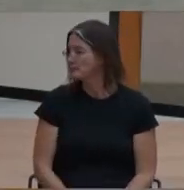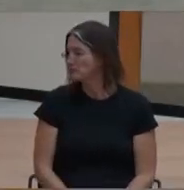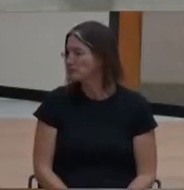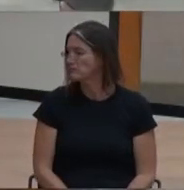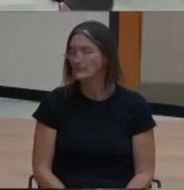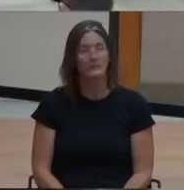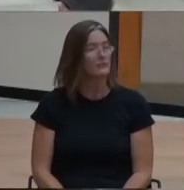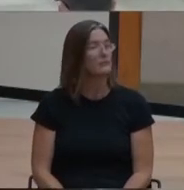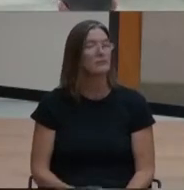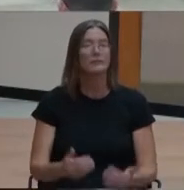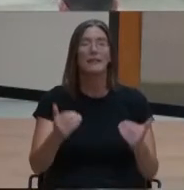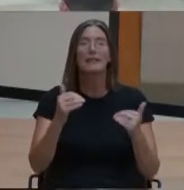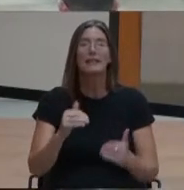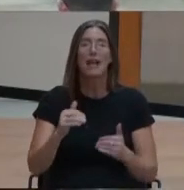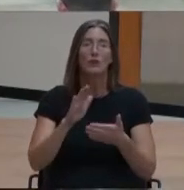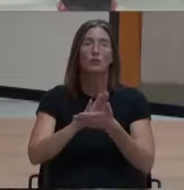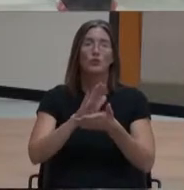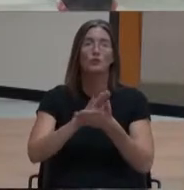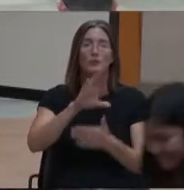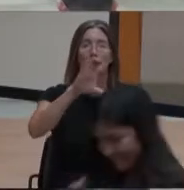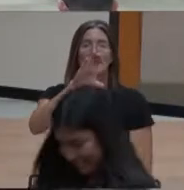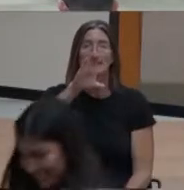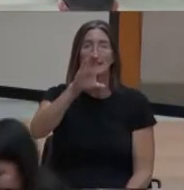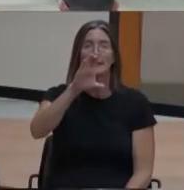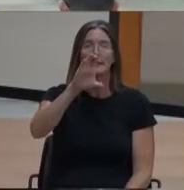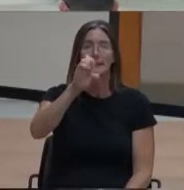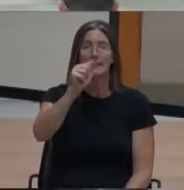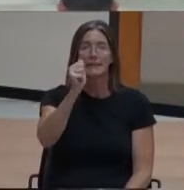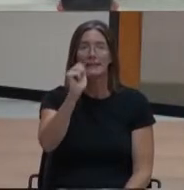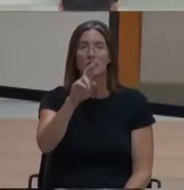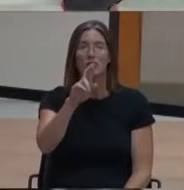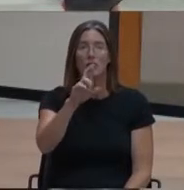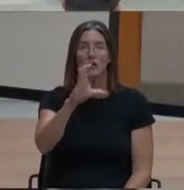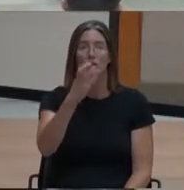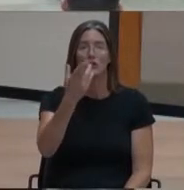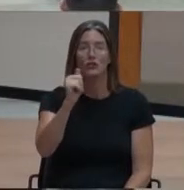Cesar Chavez, Leonela Ramirez.